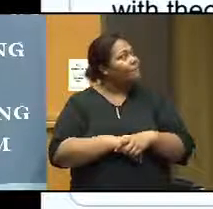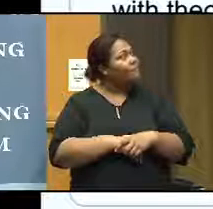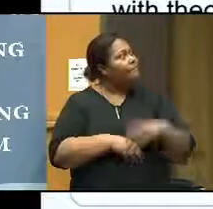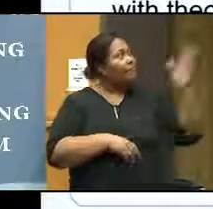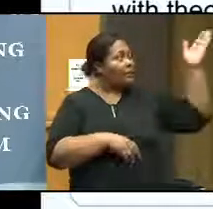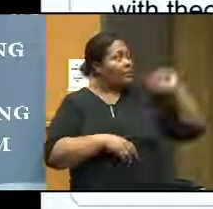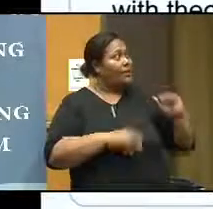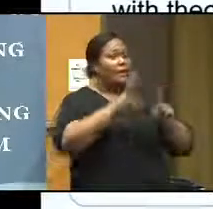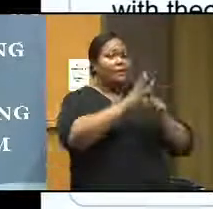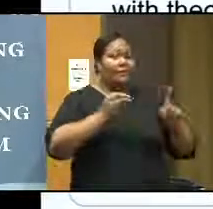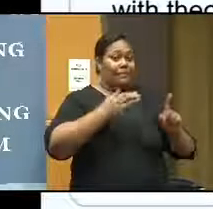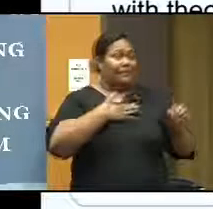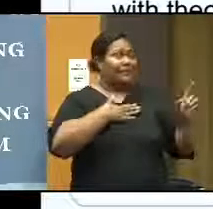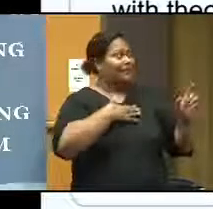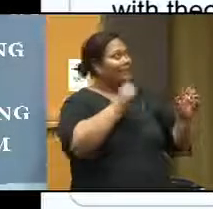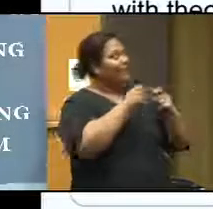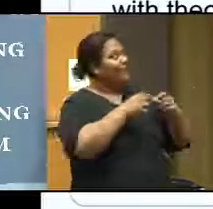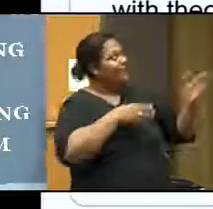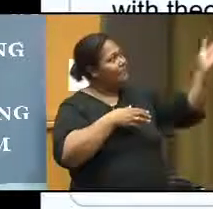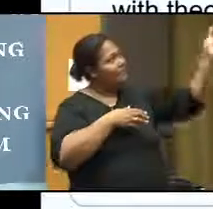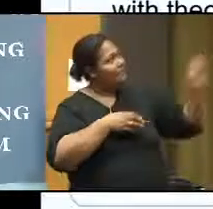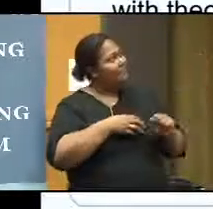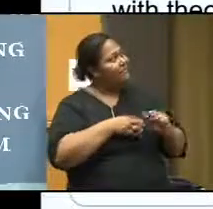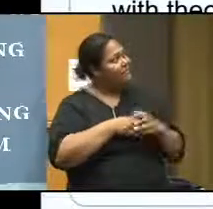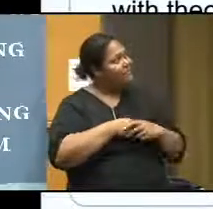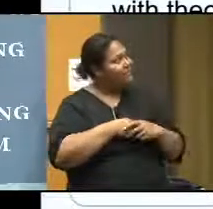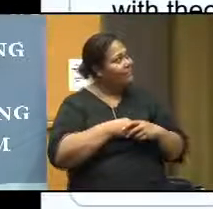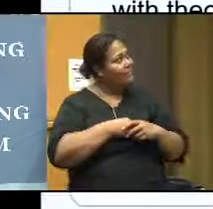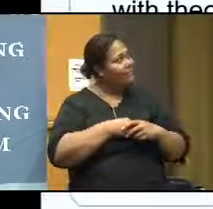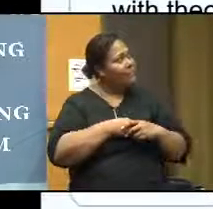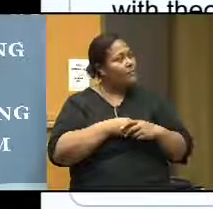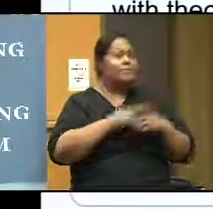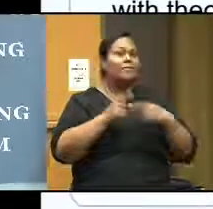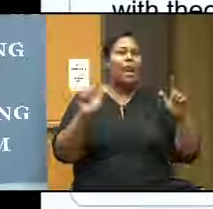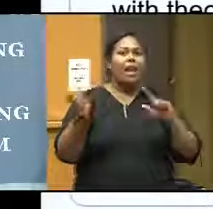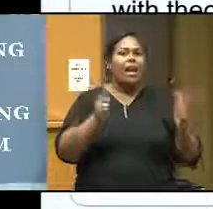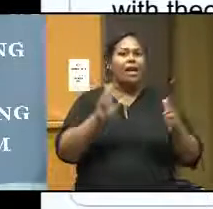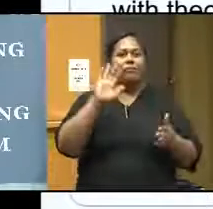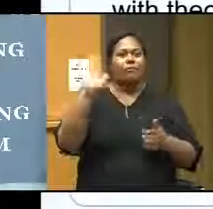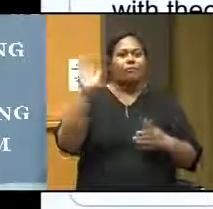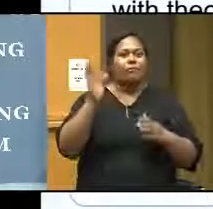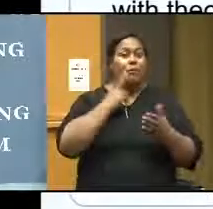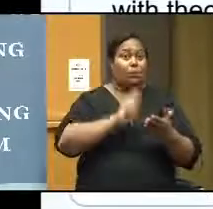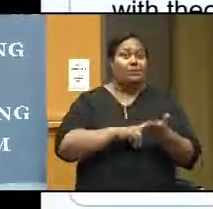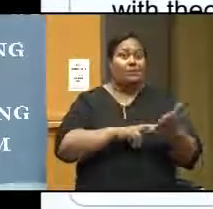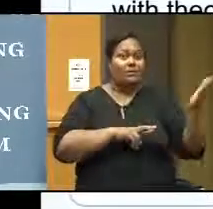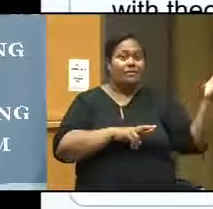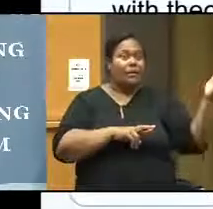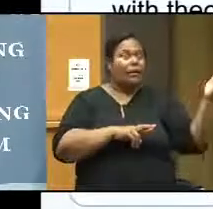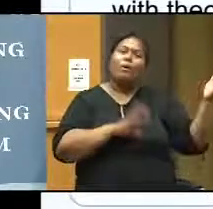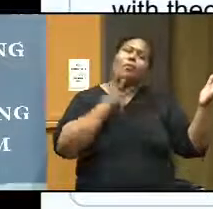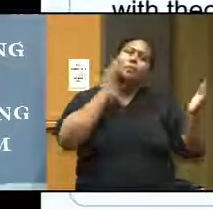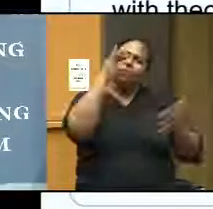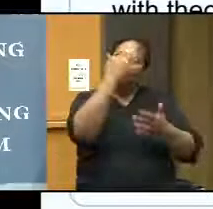I give you an example of my feedback here. Okay? So this is about the lab reports. In the lab reports, when the